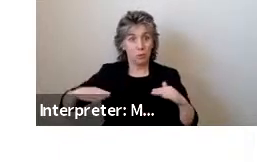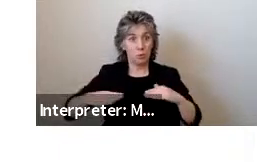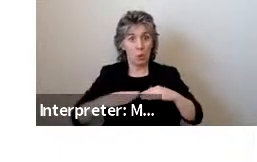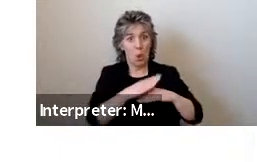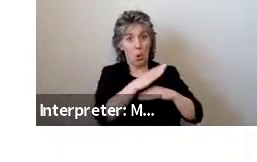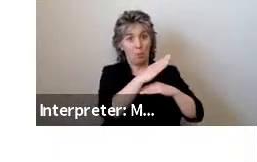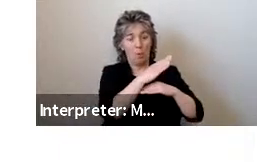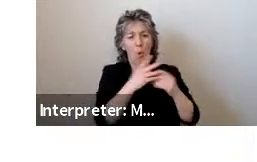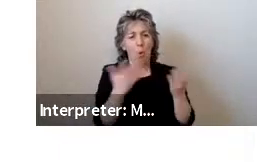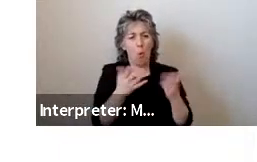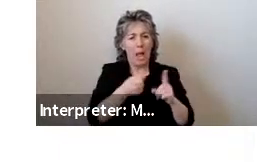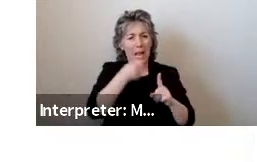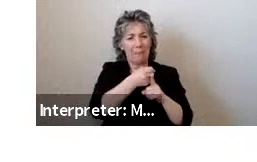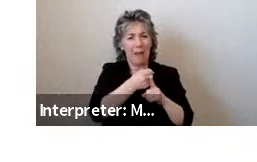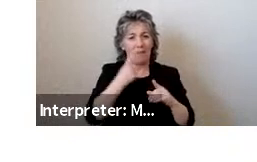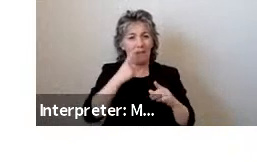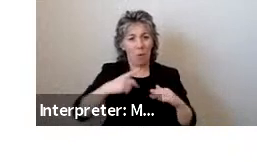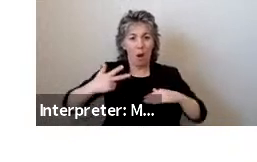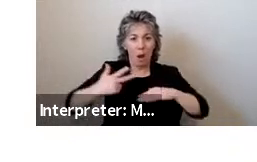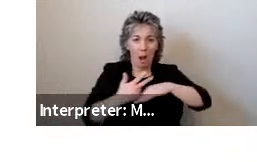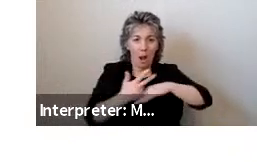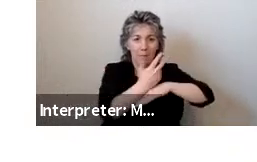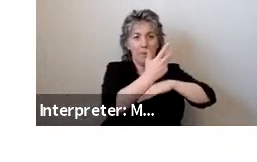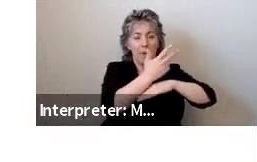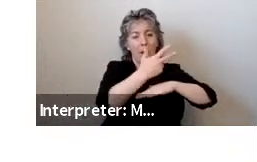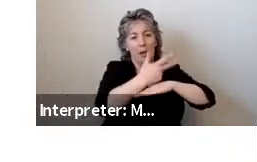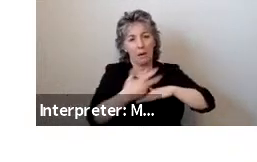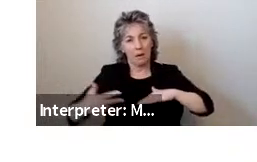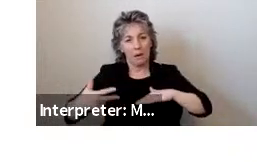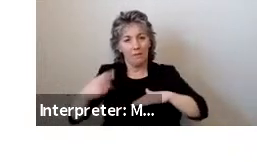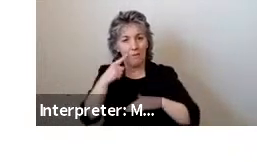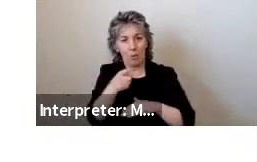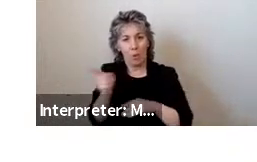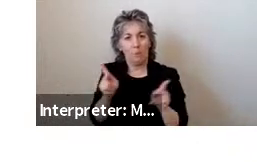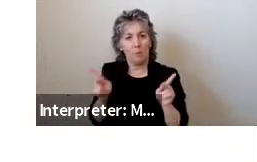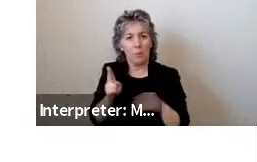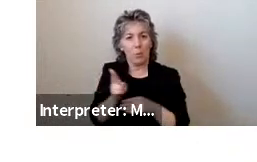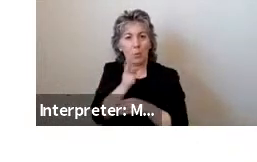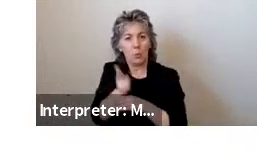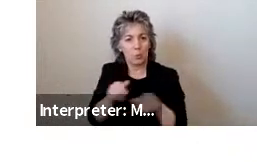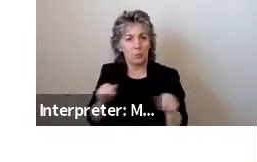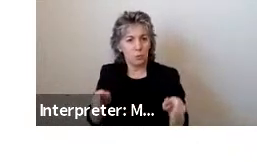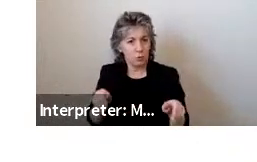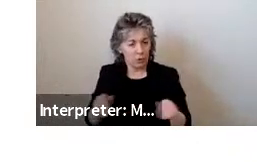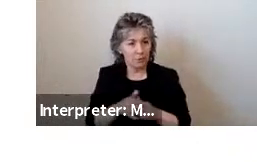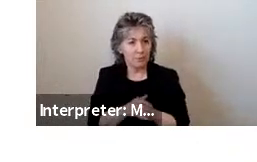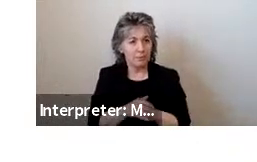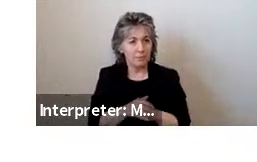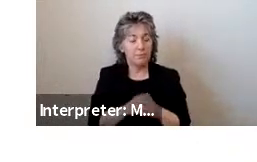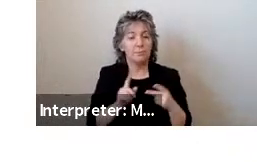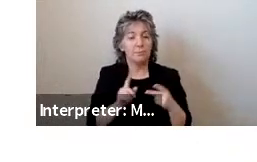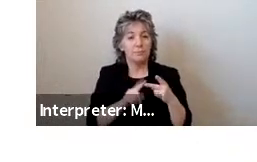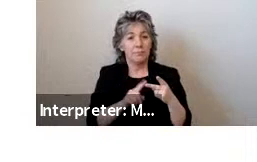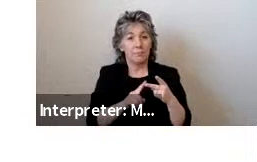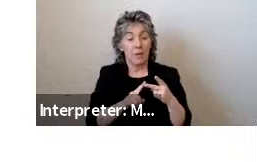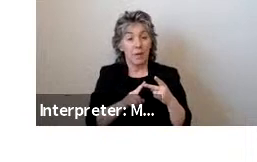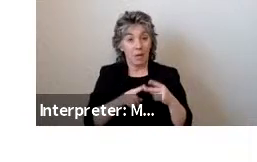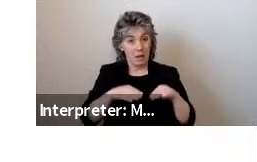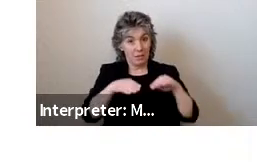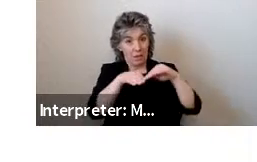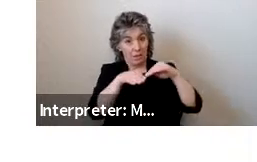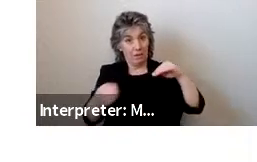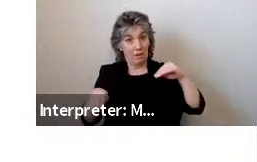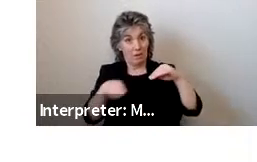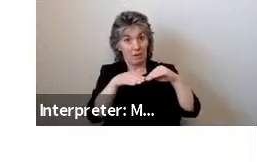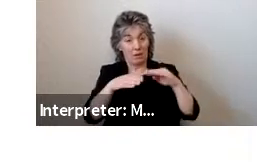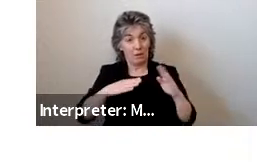ascent and descent performance among mobility aid users? And secondly, does ramp slope have a differential